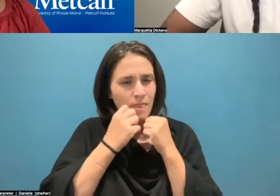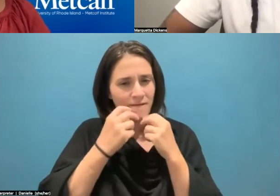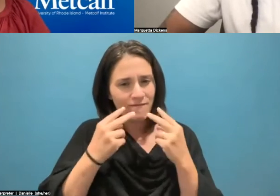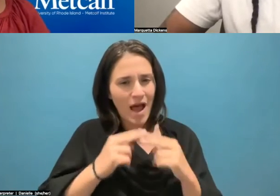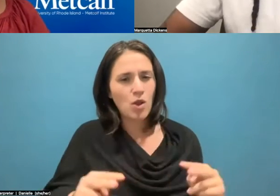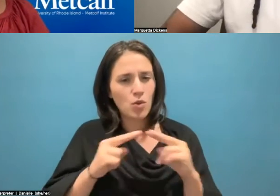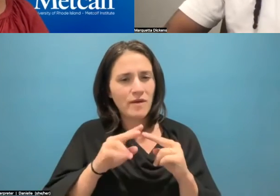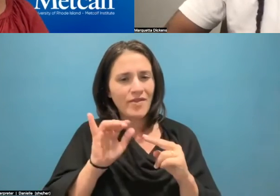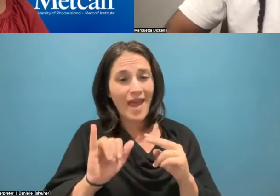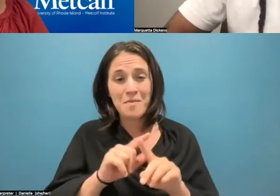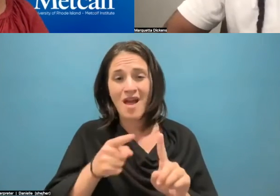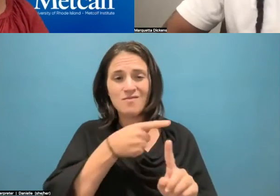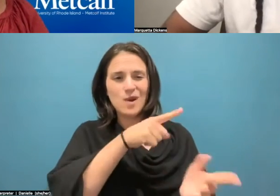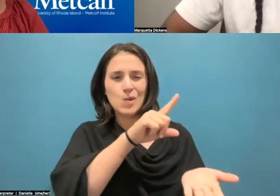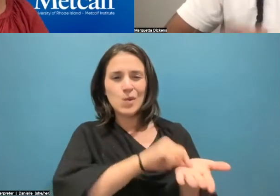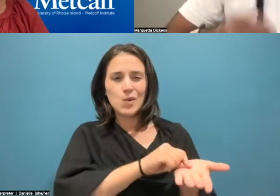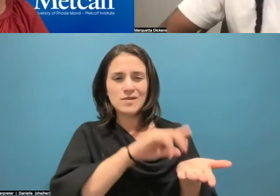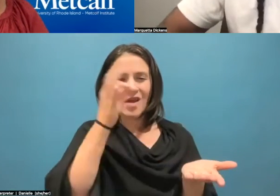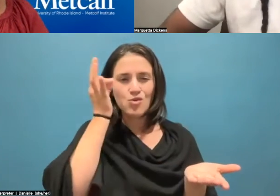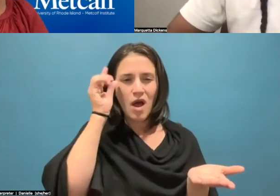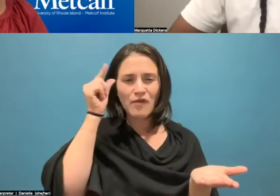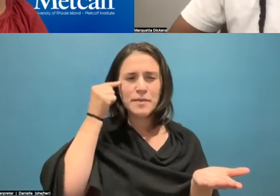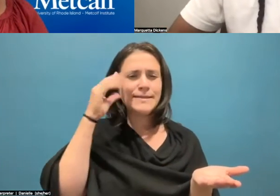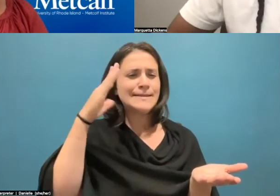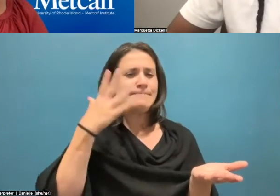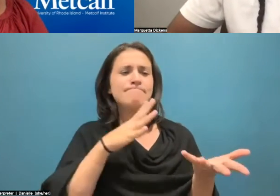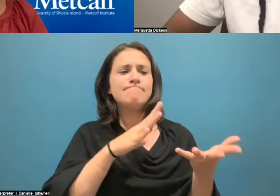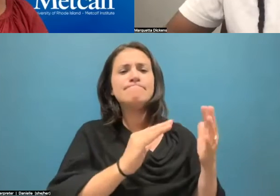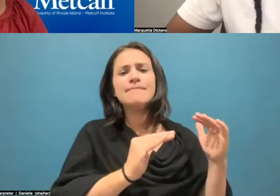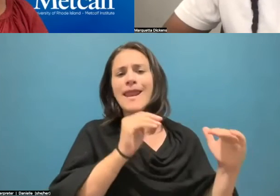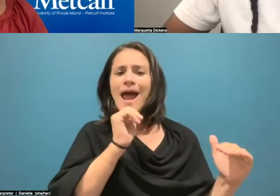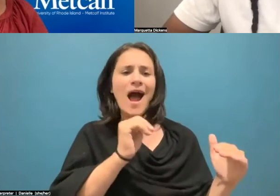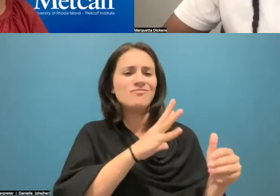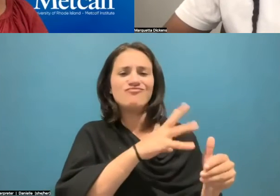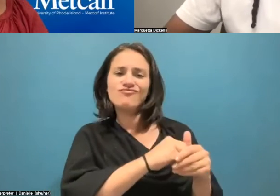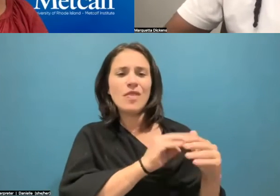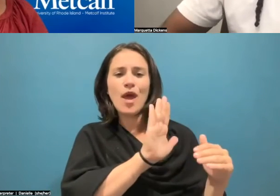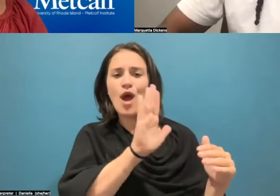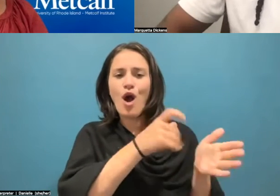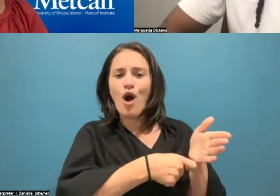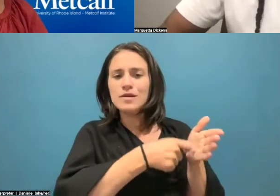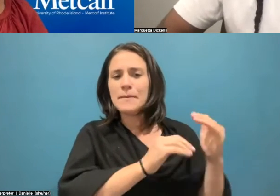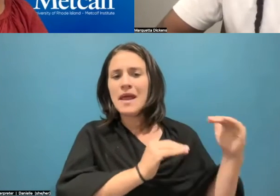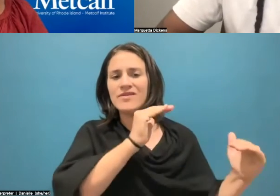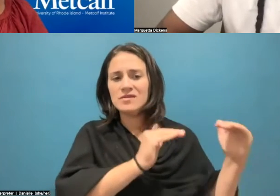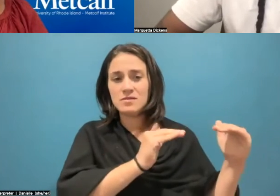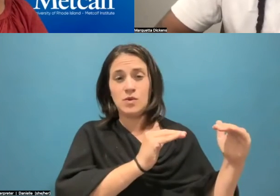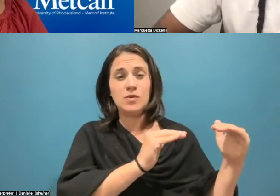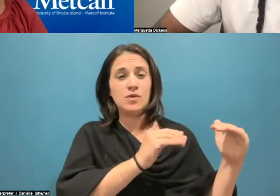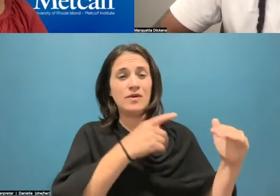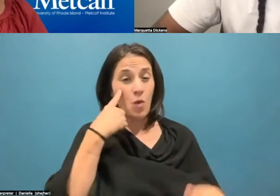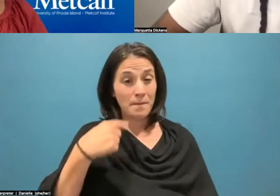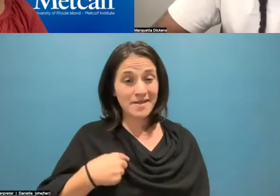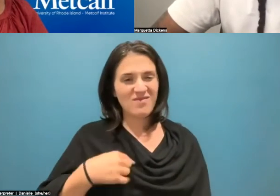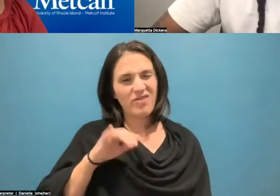a way that the federal government can put it in its cost-benefit analysis. And for me, that is something I task the